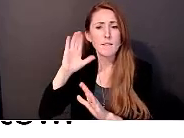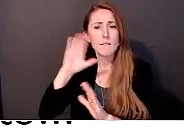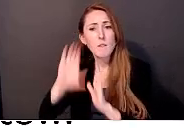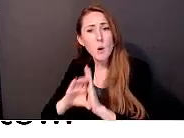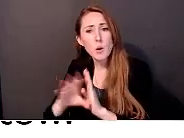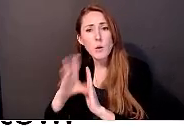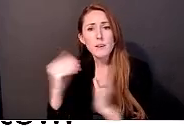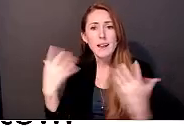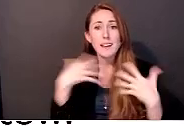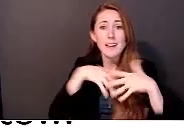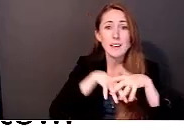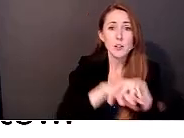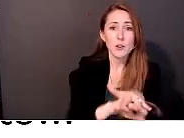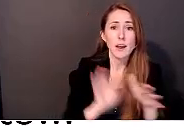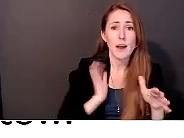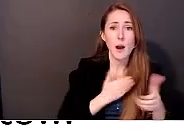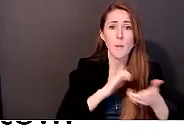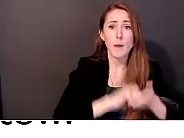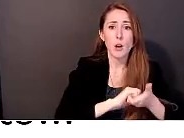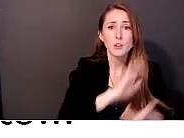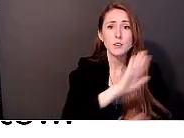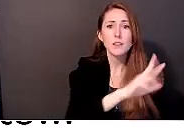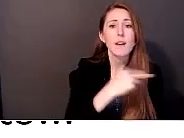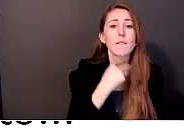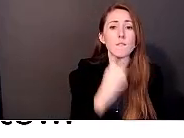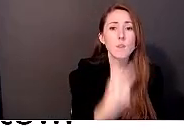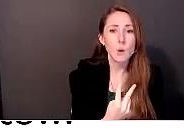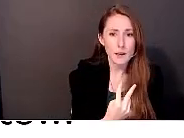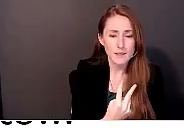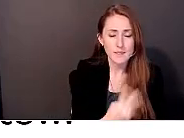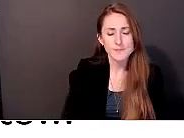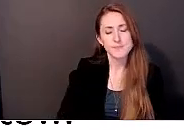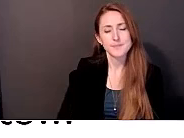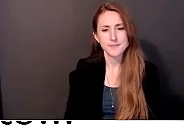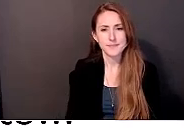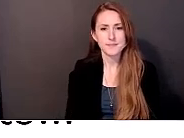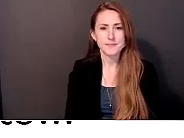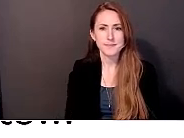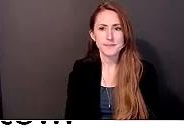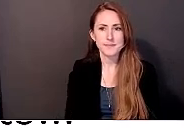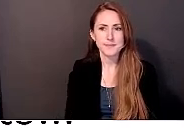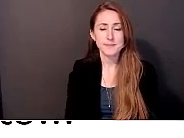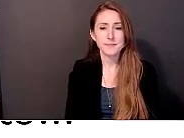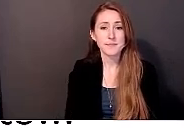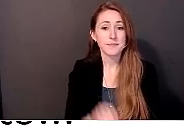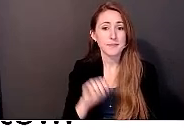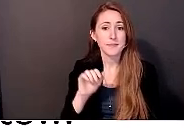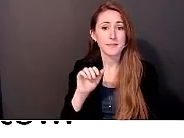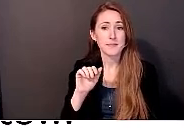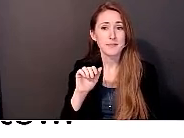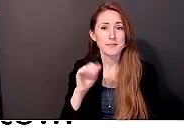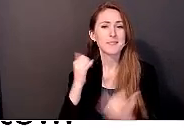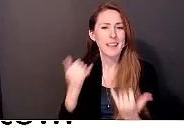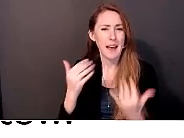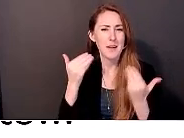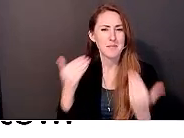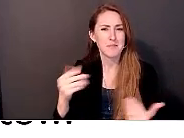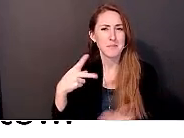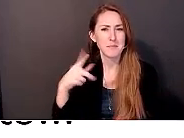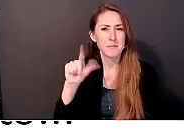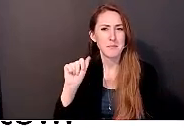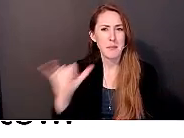in their own voices describing why these photos matter and what rural independent living means to them. So, Ashley, now I think we can play the clip.